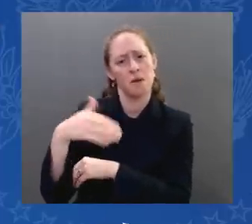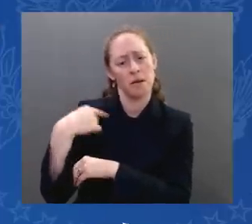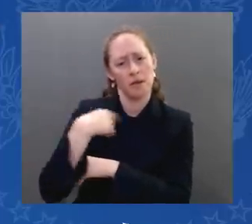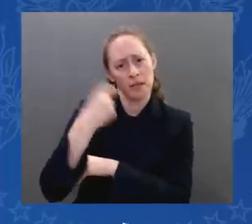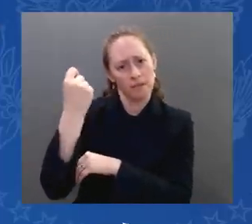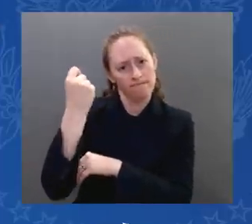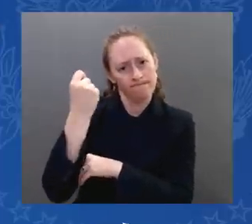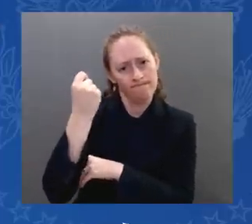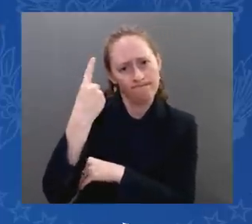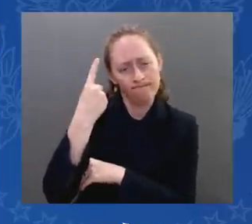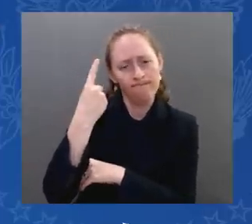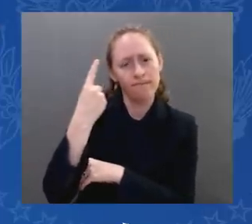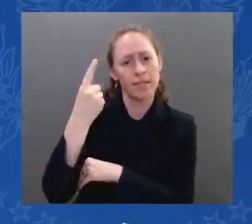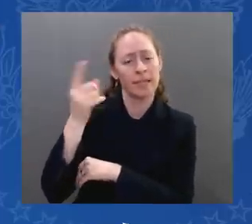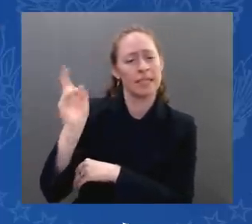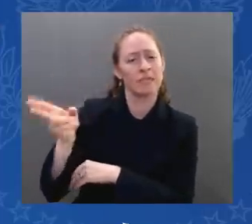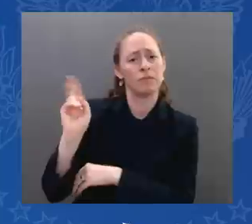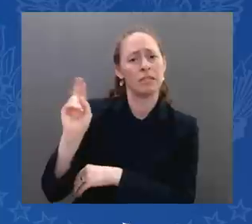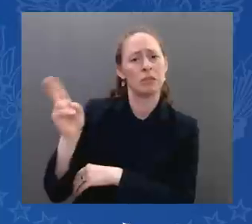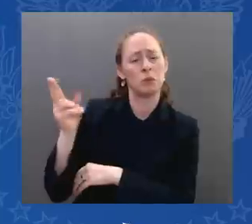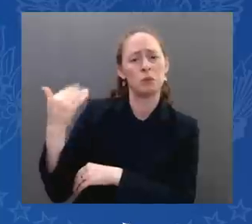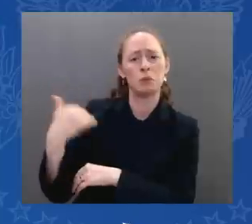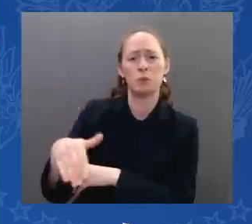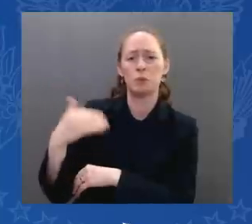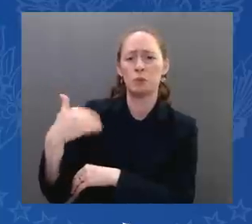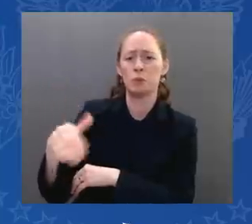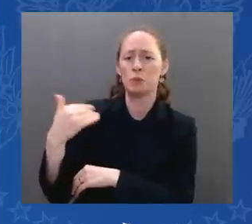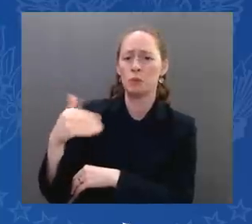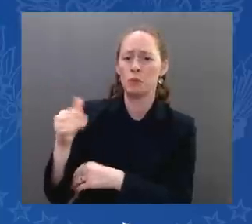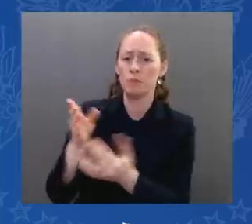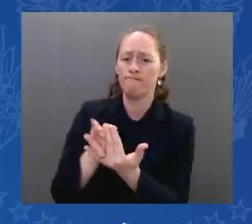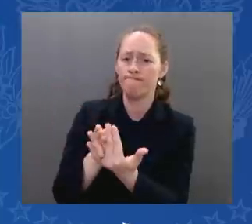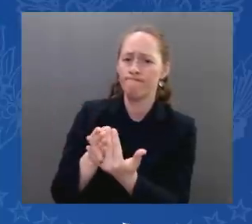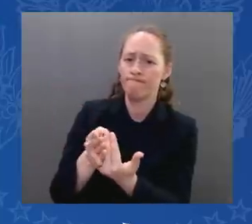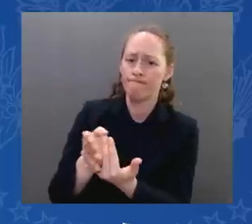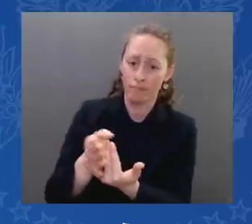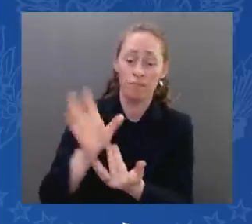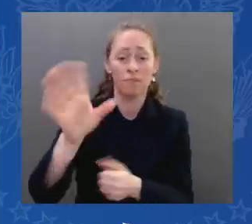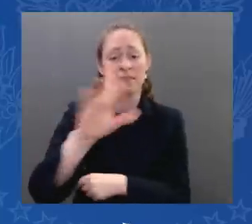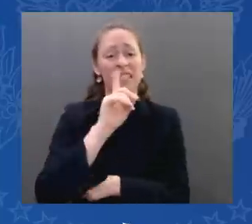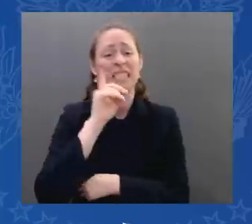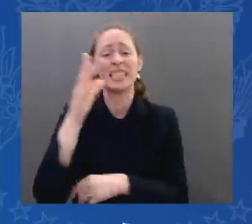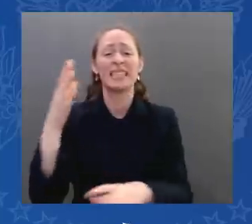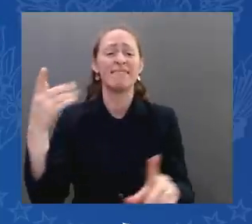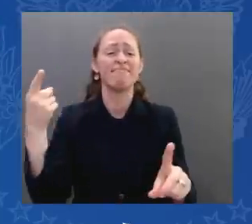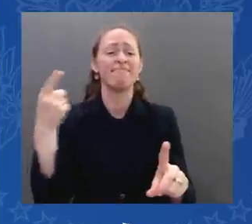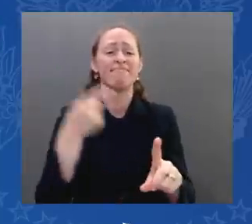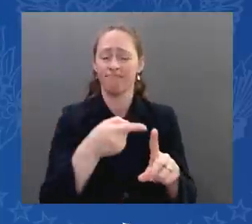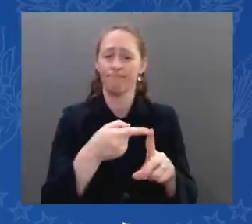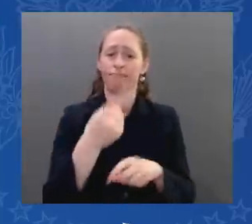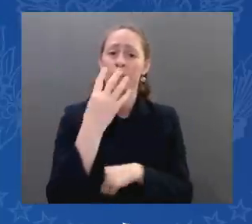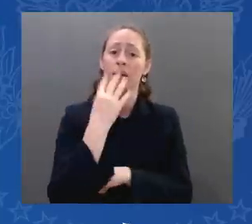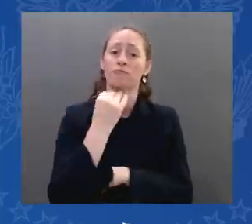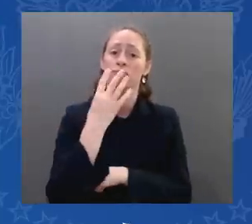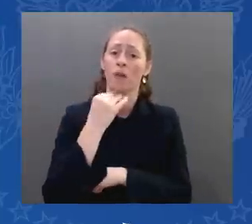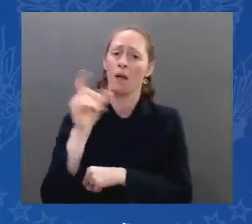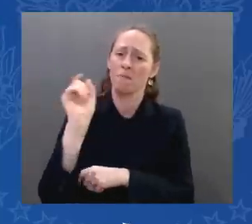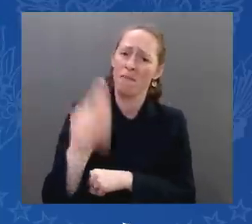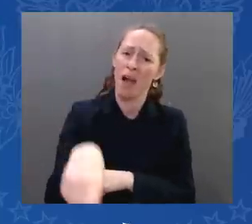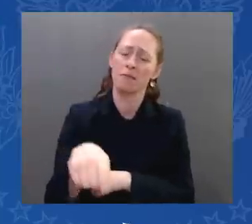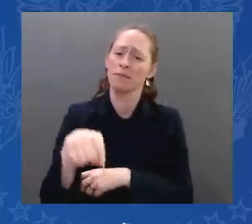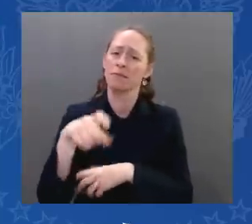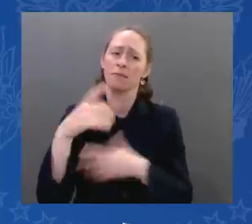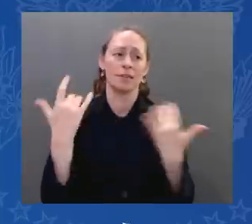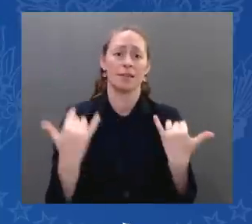strong, free, and safe, with a powerful army that can defend our citizens.